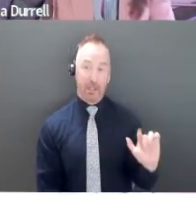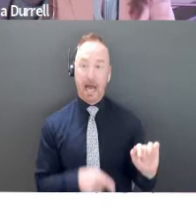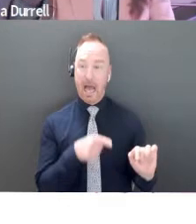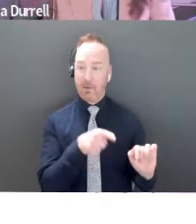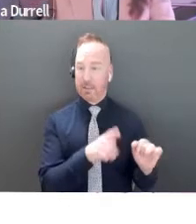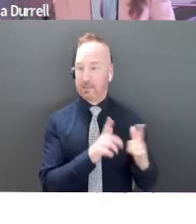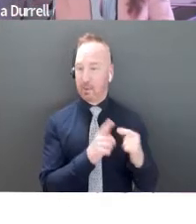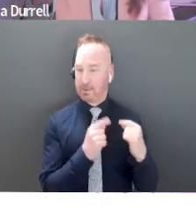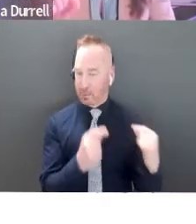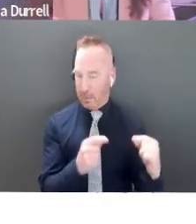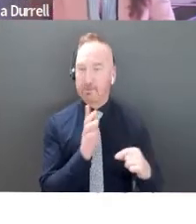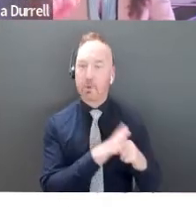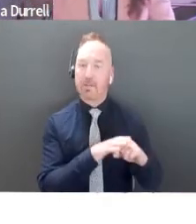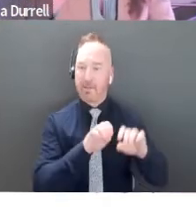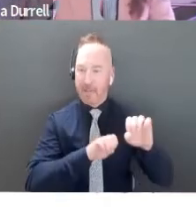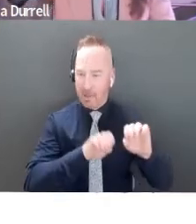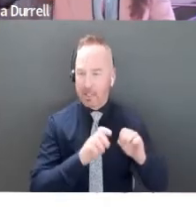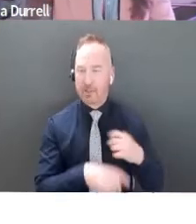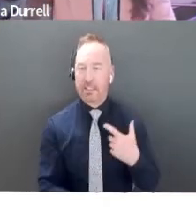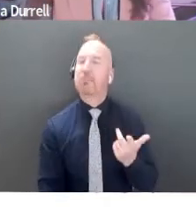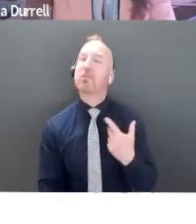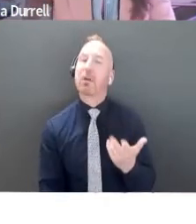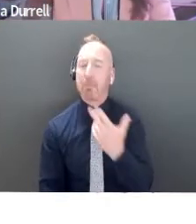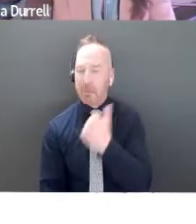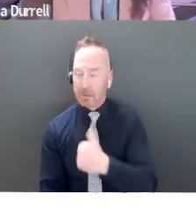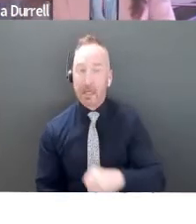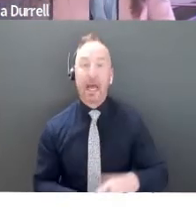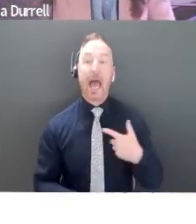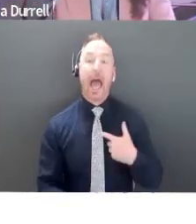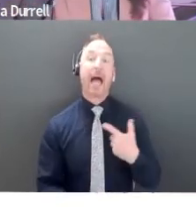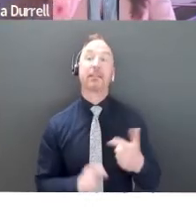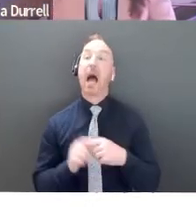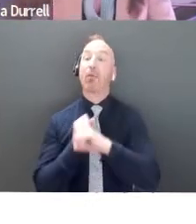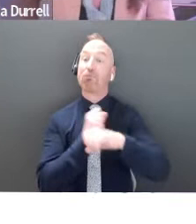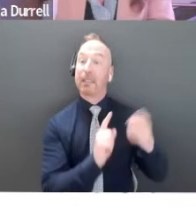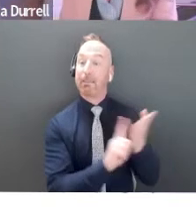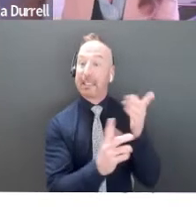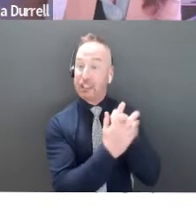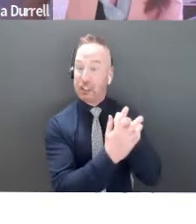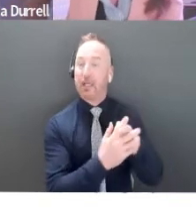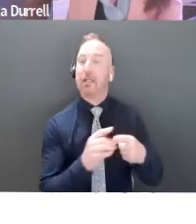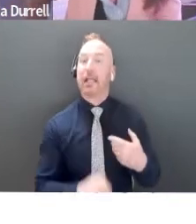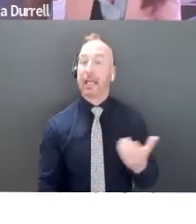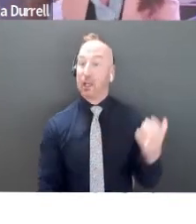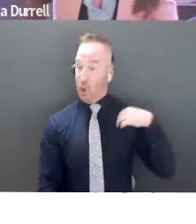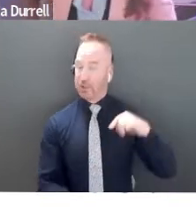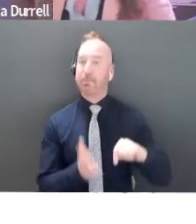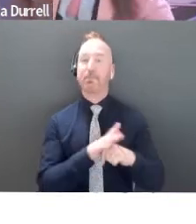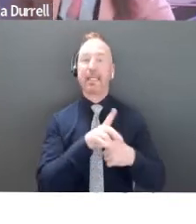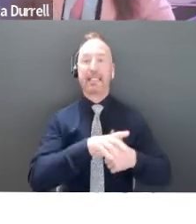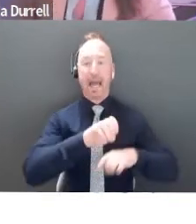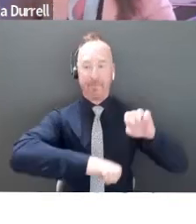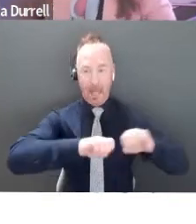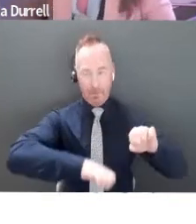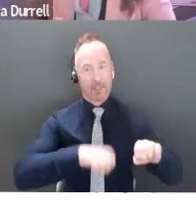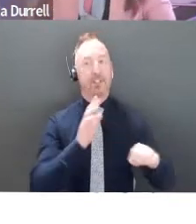valuation. As your pitch coach, I'm going to push you for a bigger valuation. So today I'm your pitch coach, the bigger your valuation, the